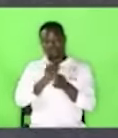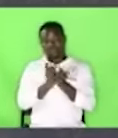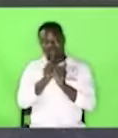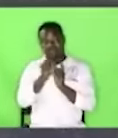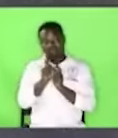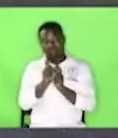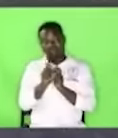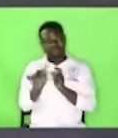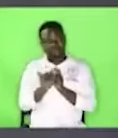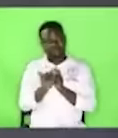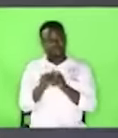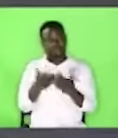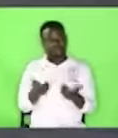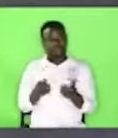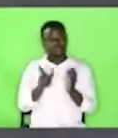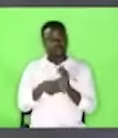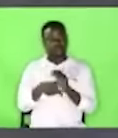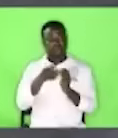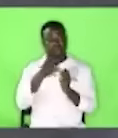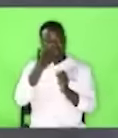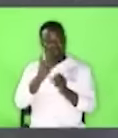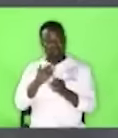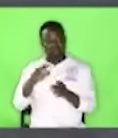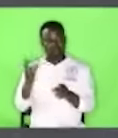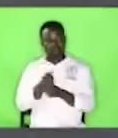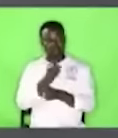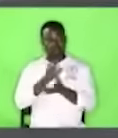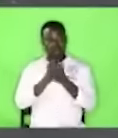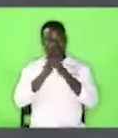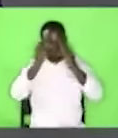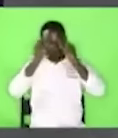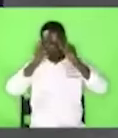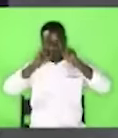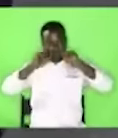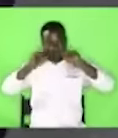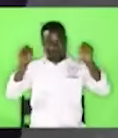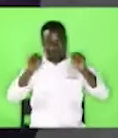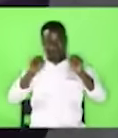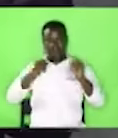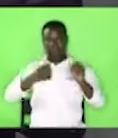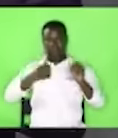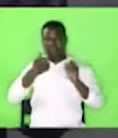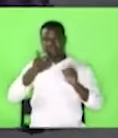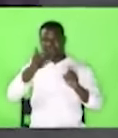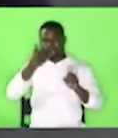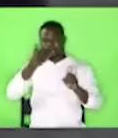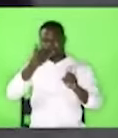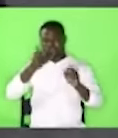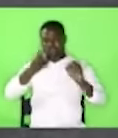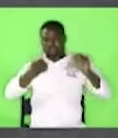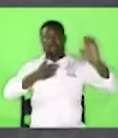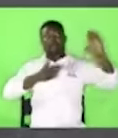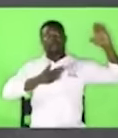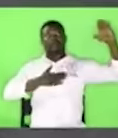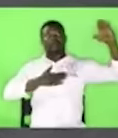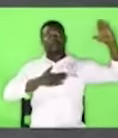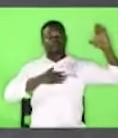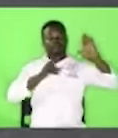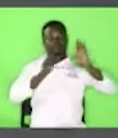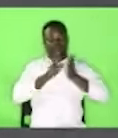then when he won the election and then he swore an oath and he became the president of the republic